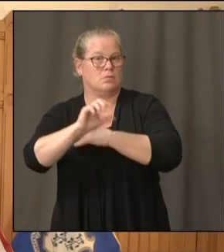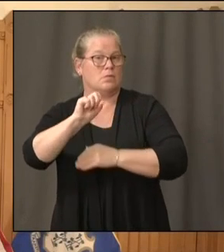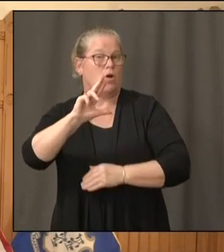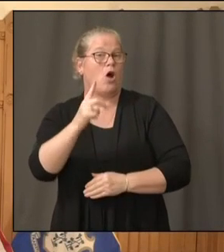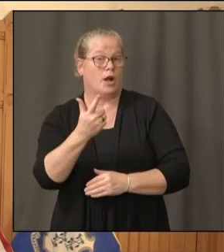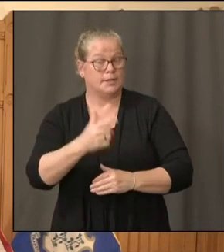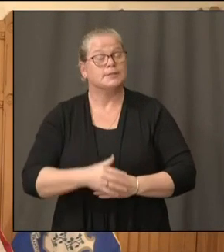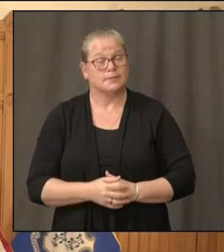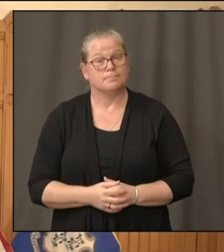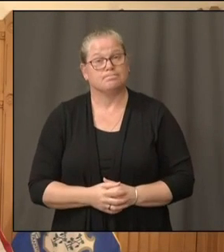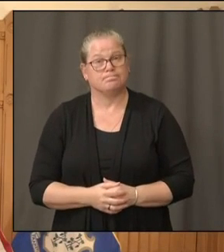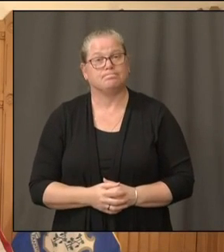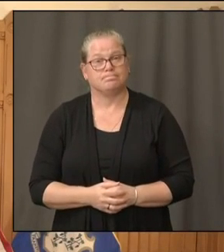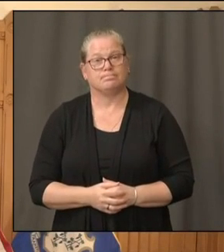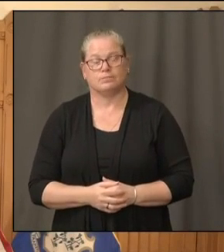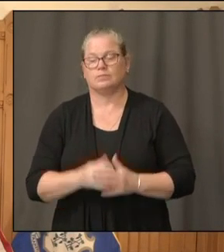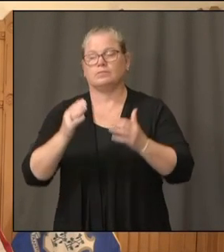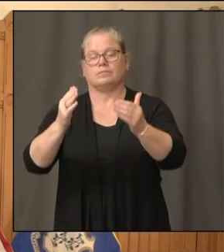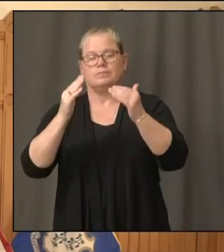Fox 61.